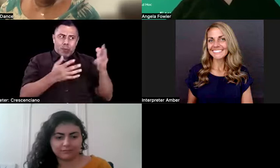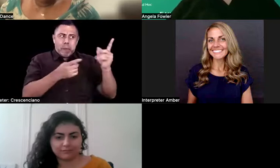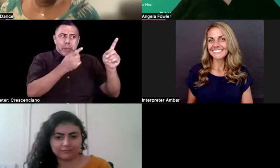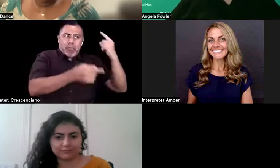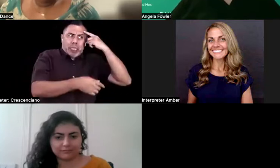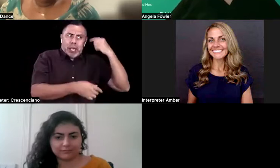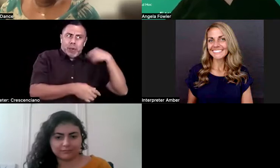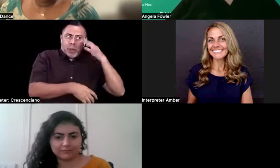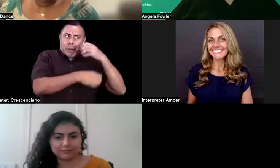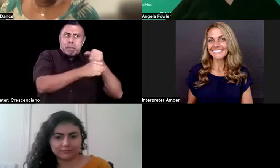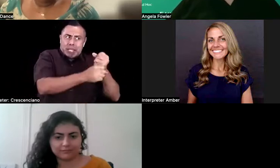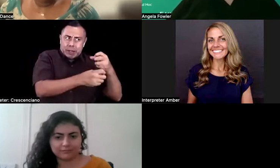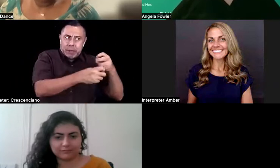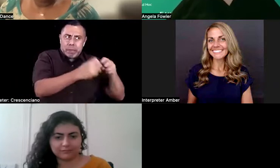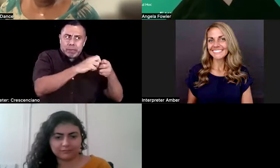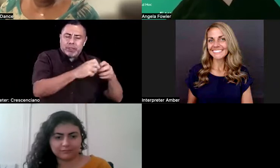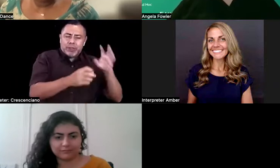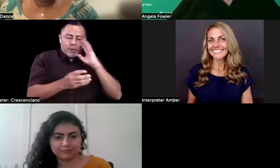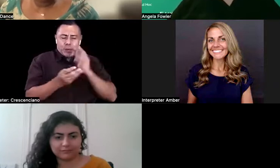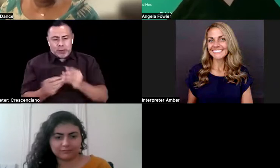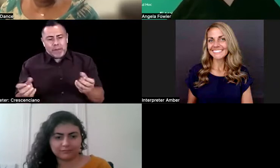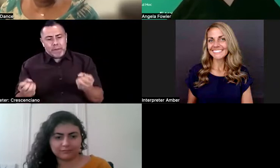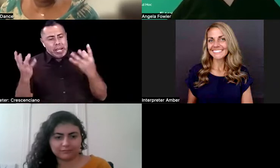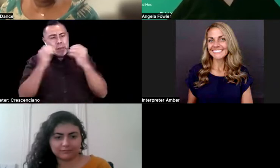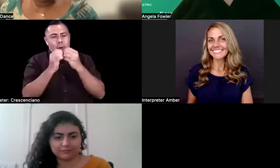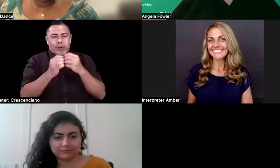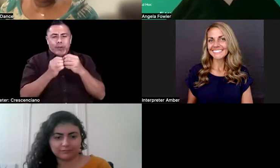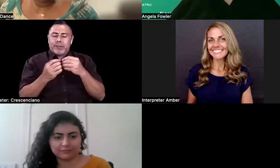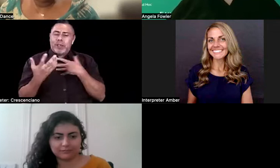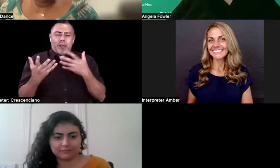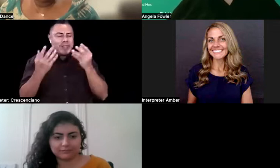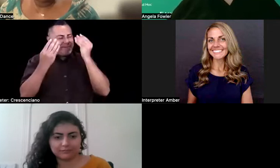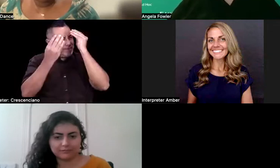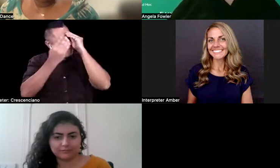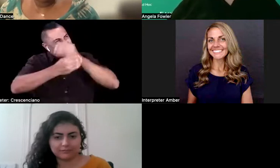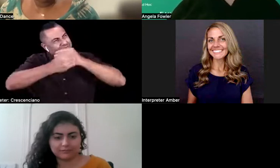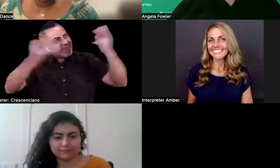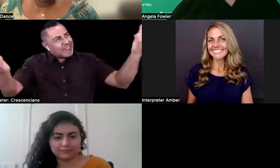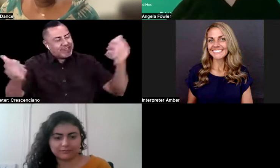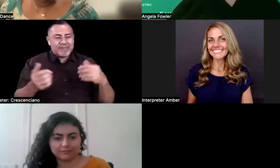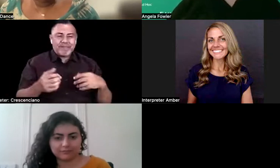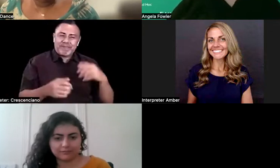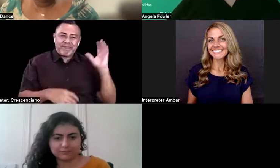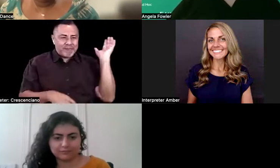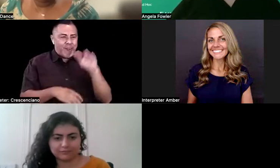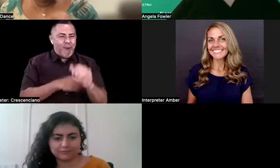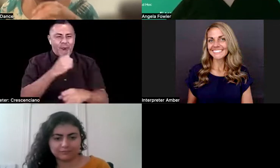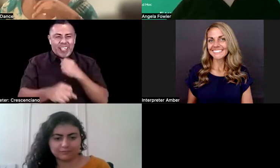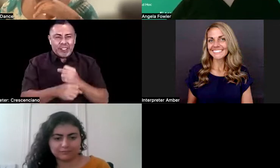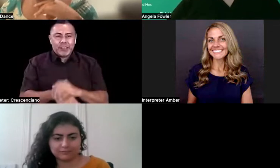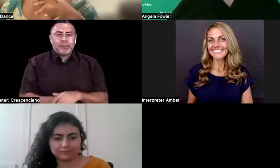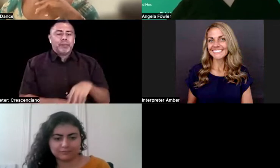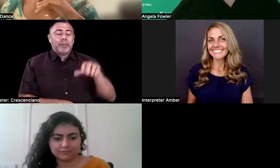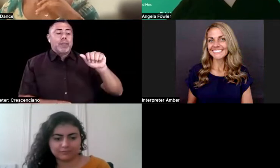I, I want to shout from rooftops all month and all year. And allow us, you know, allow